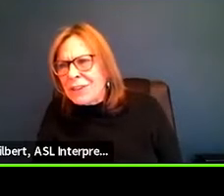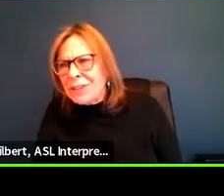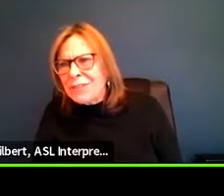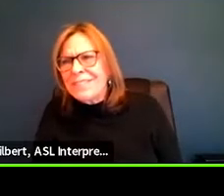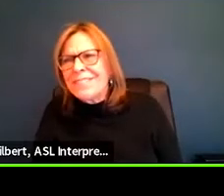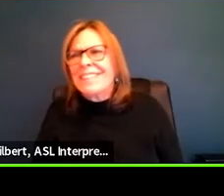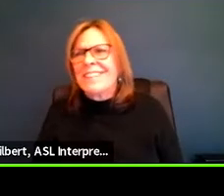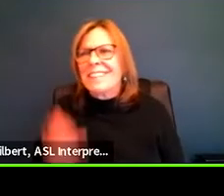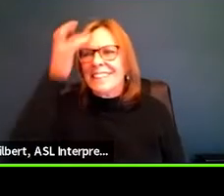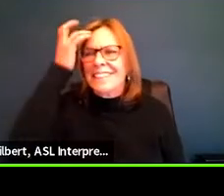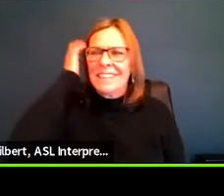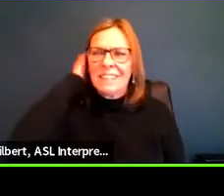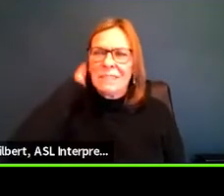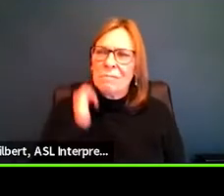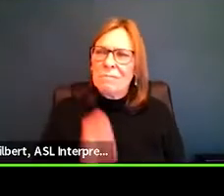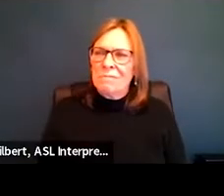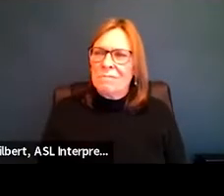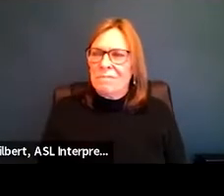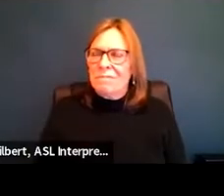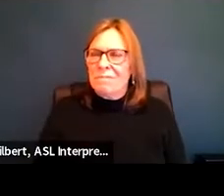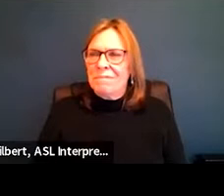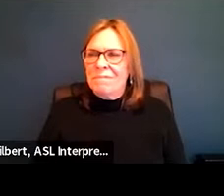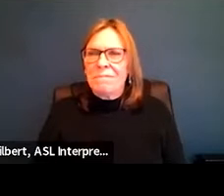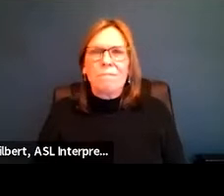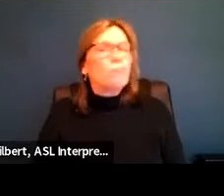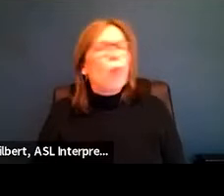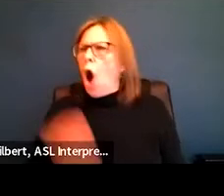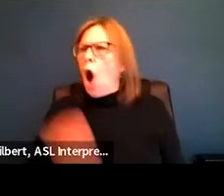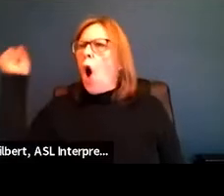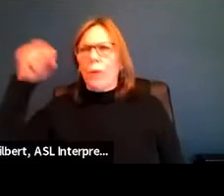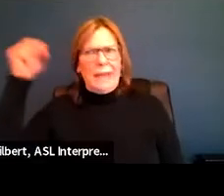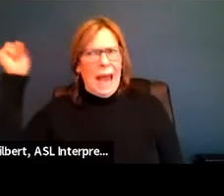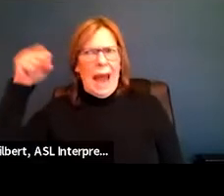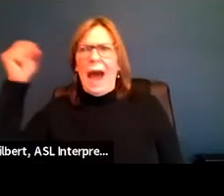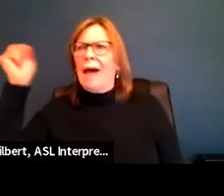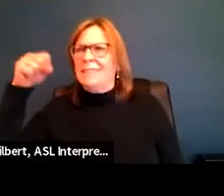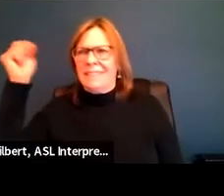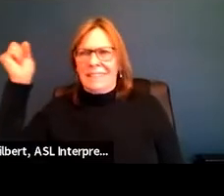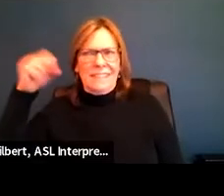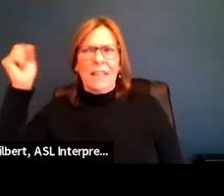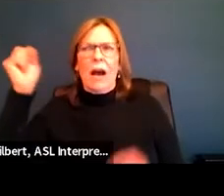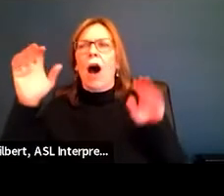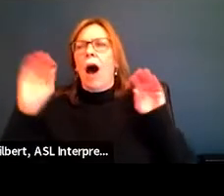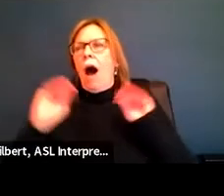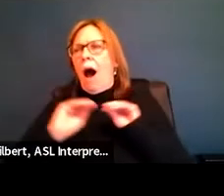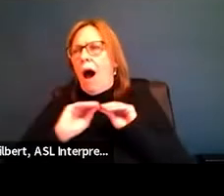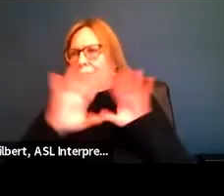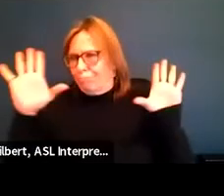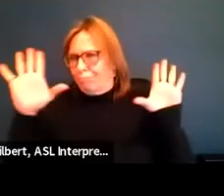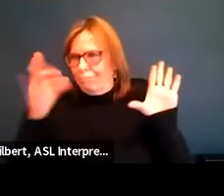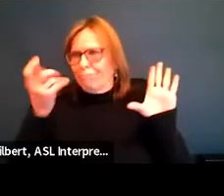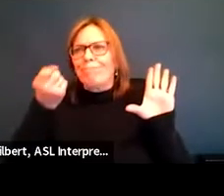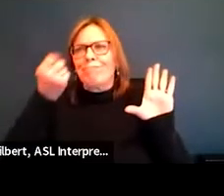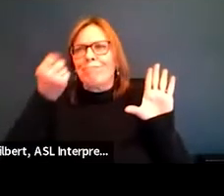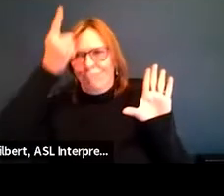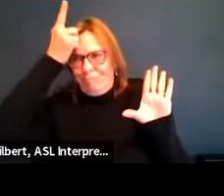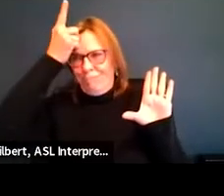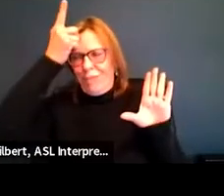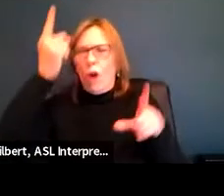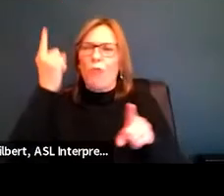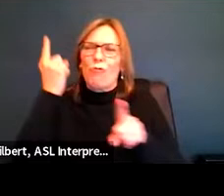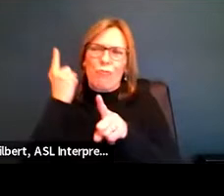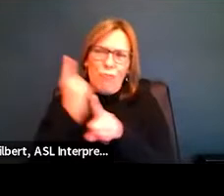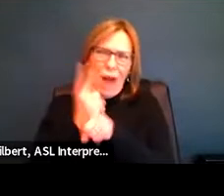things for you. Oh, sure. And I think we certainly understand that, that all